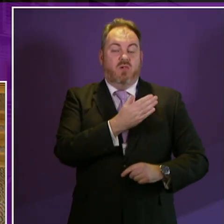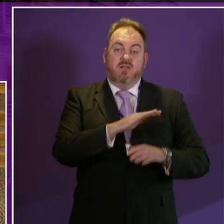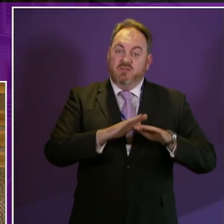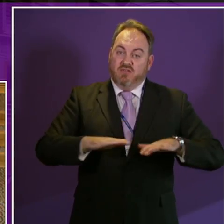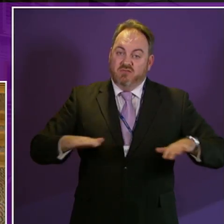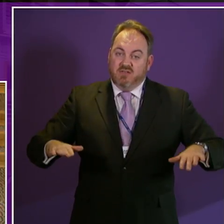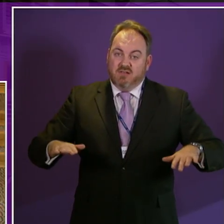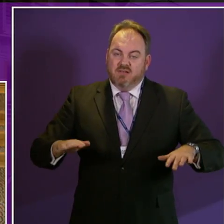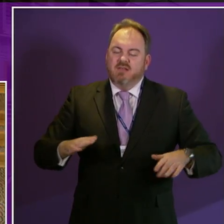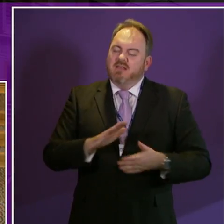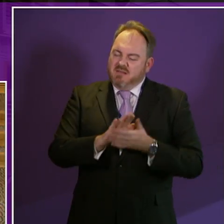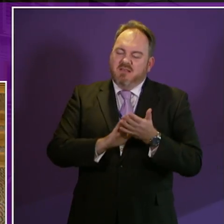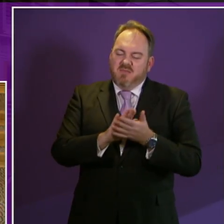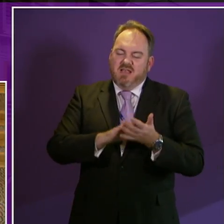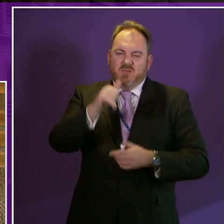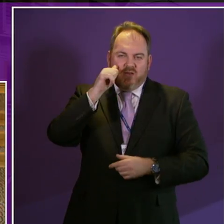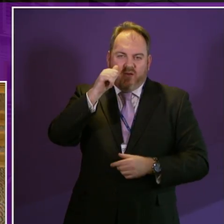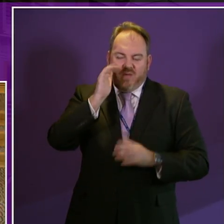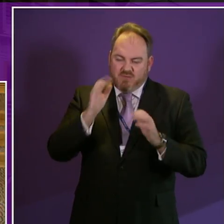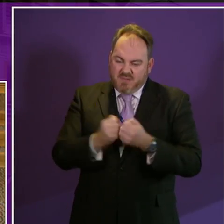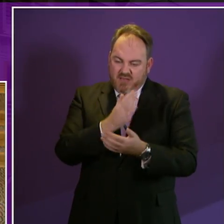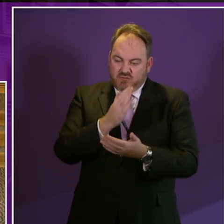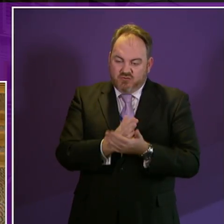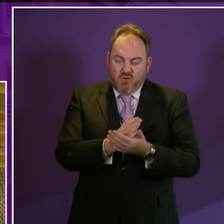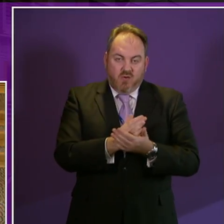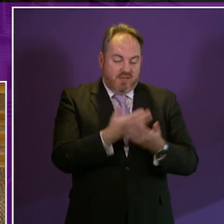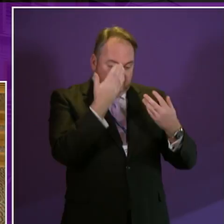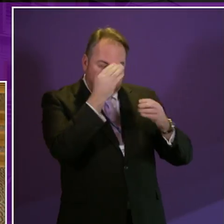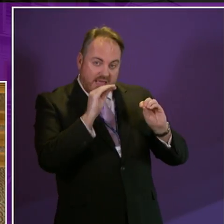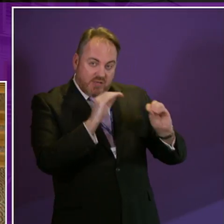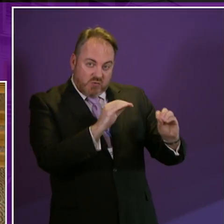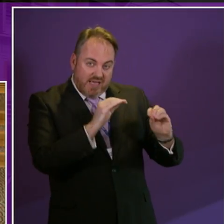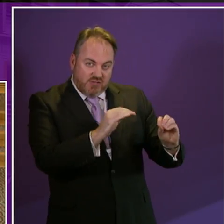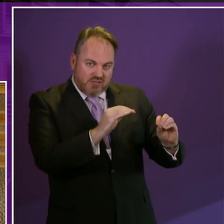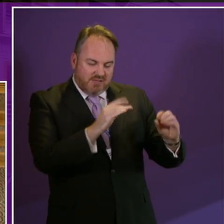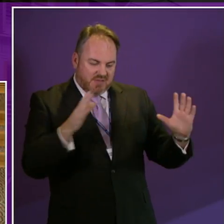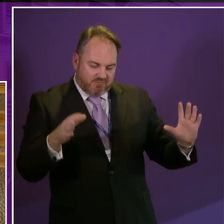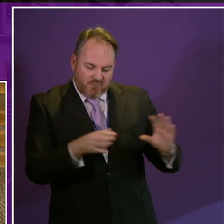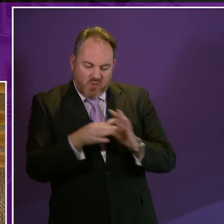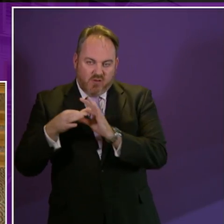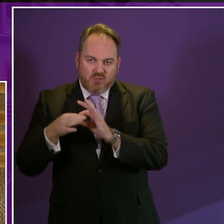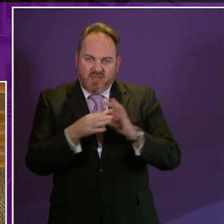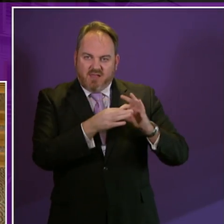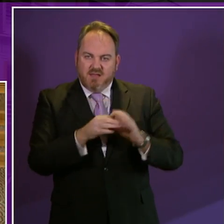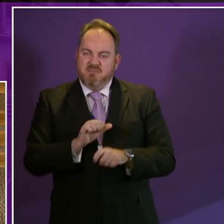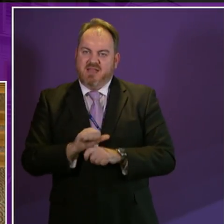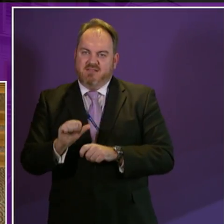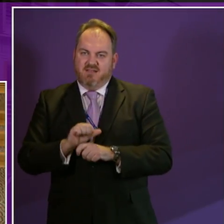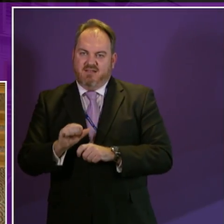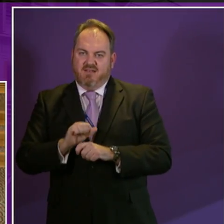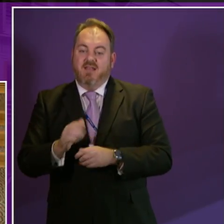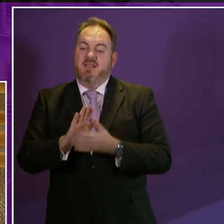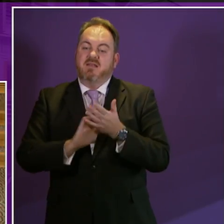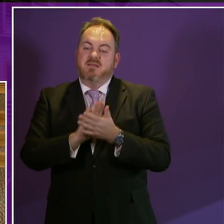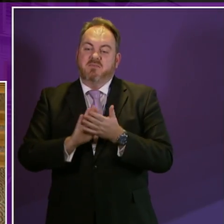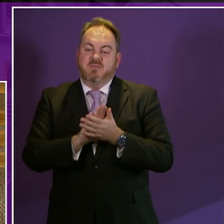We know that we need to align learning and skills better, so we will look to promote the project search model, introduce